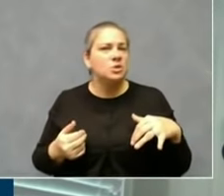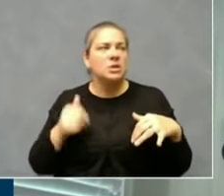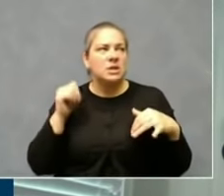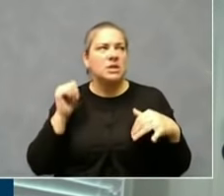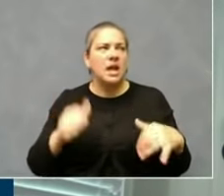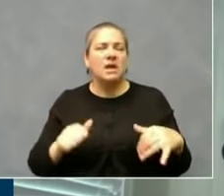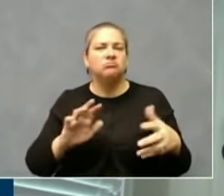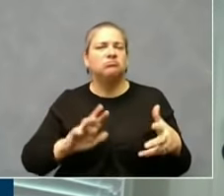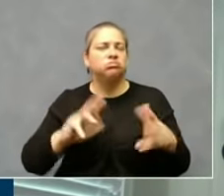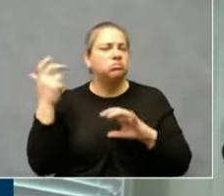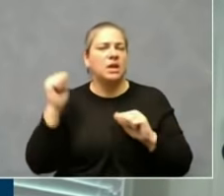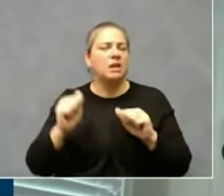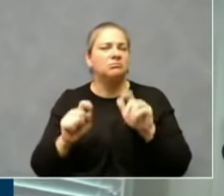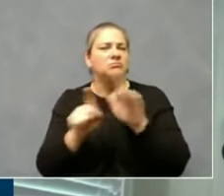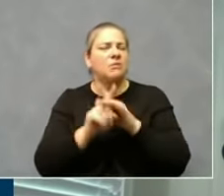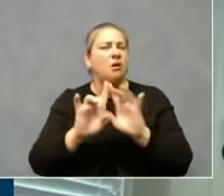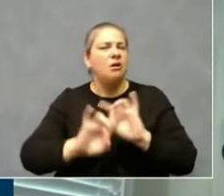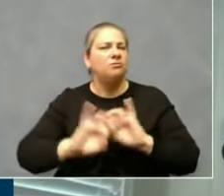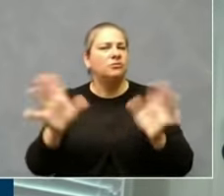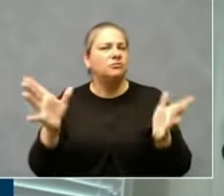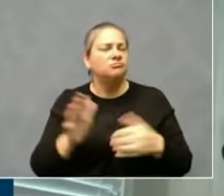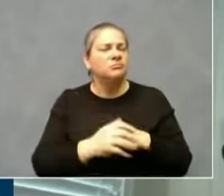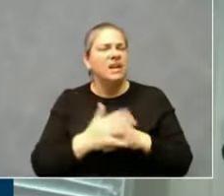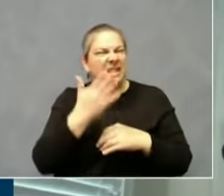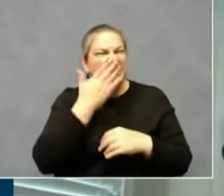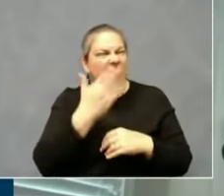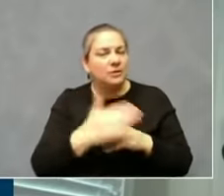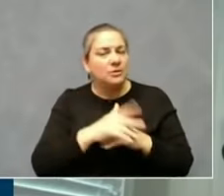after that. Thank you very much. Governor, back to you.